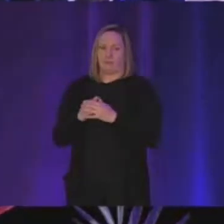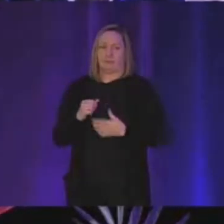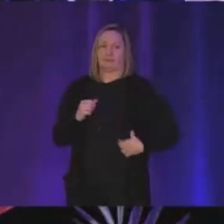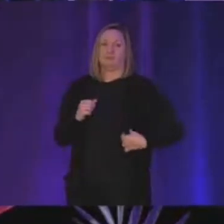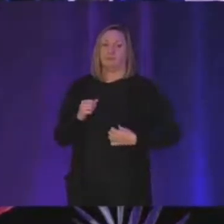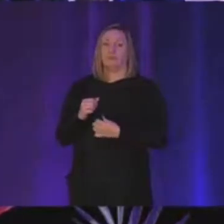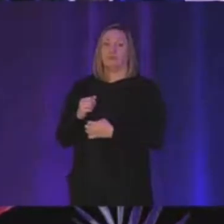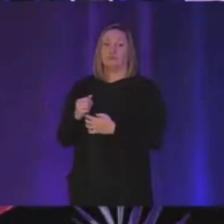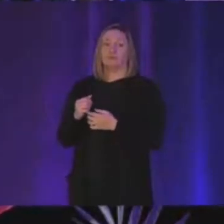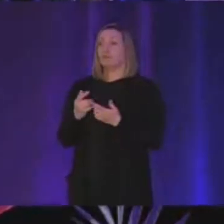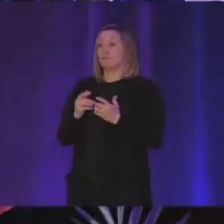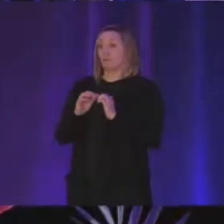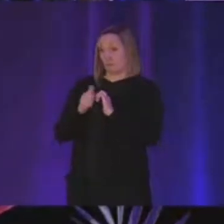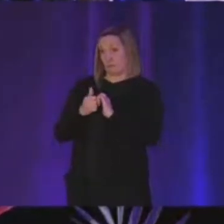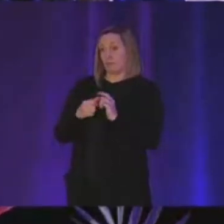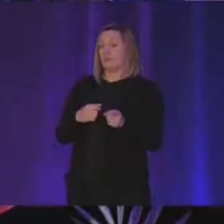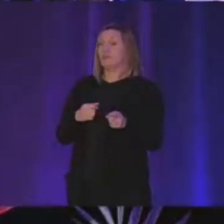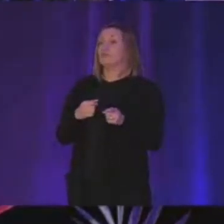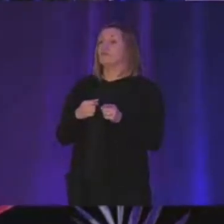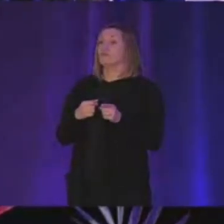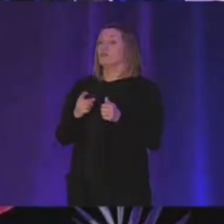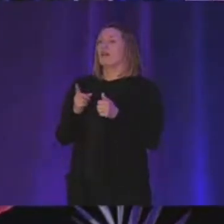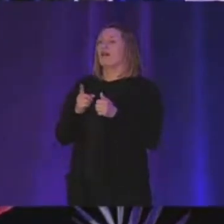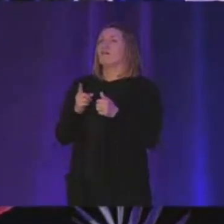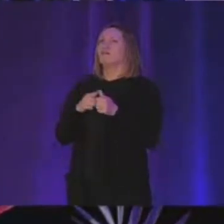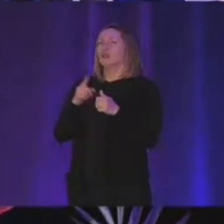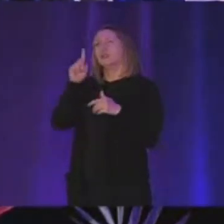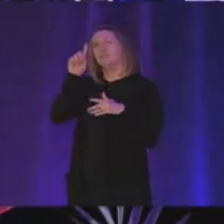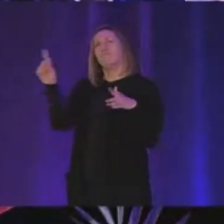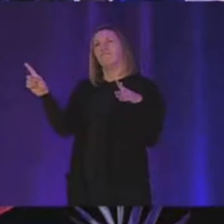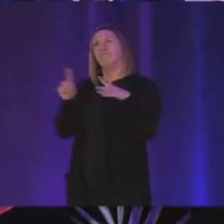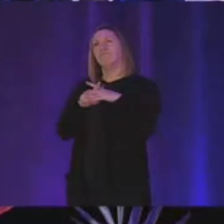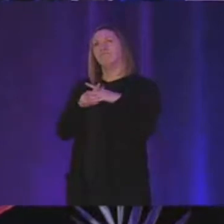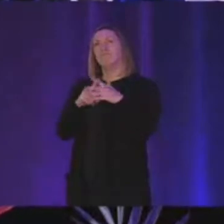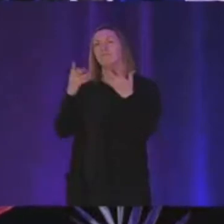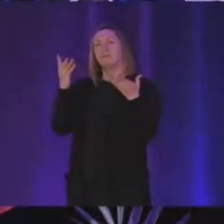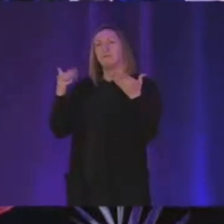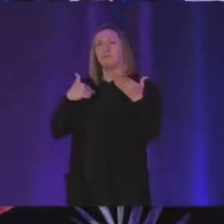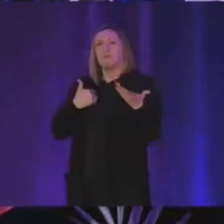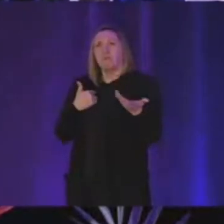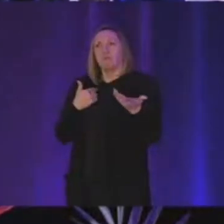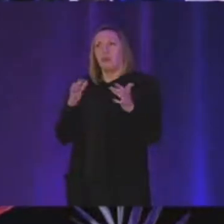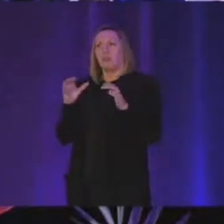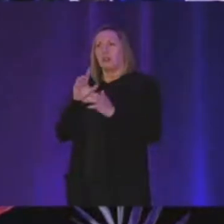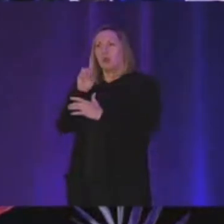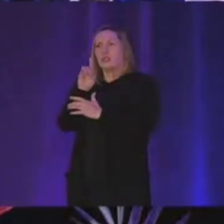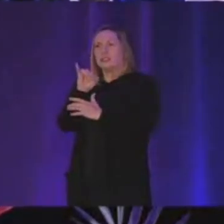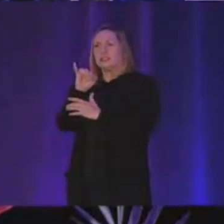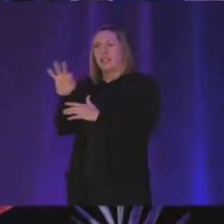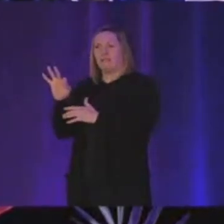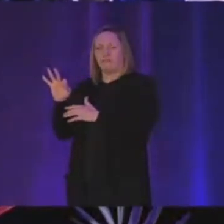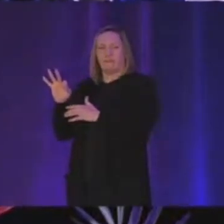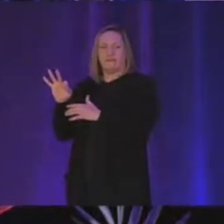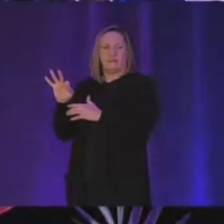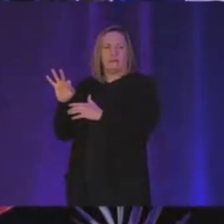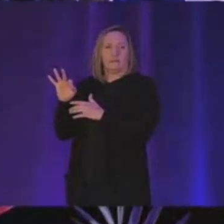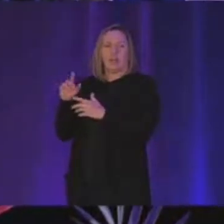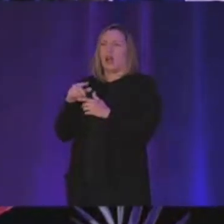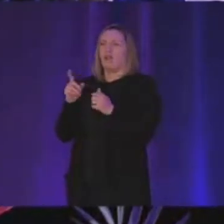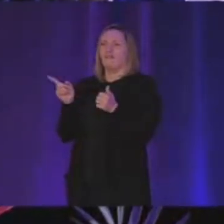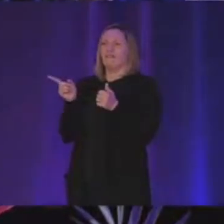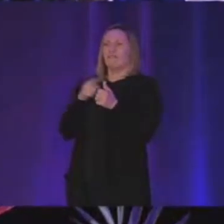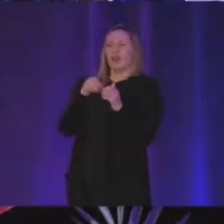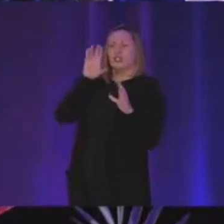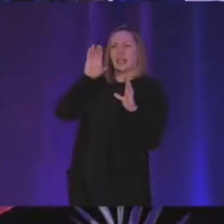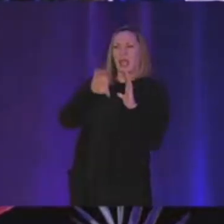the main like the first idea that comes to mind is well i'm going to do a diff of what is the first